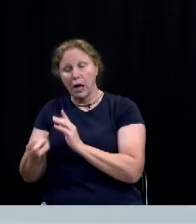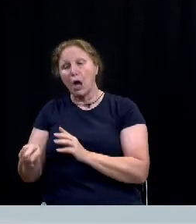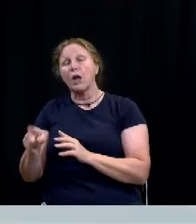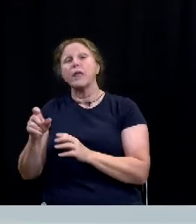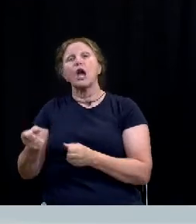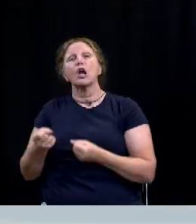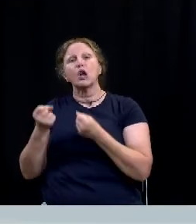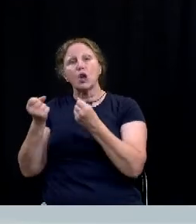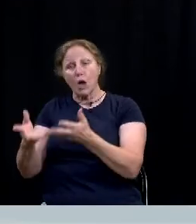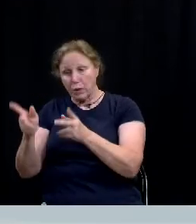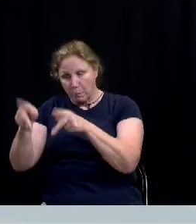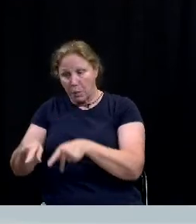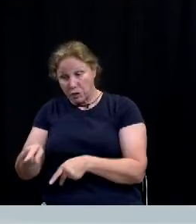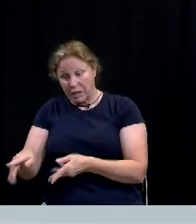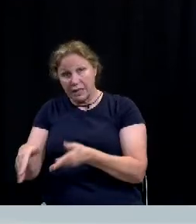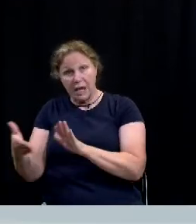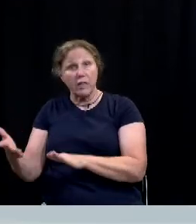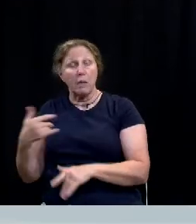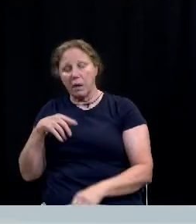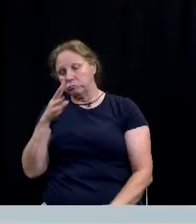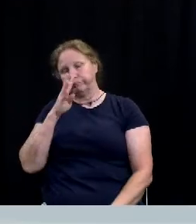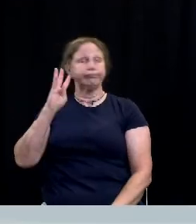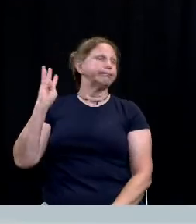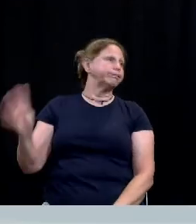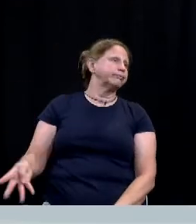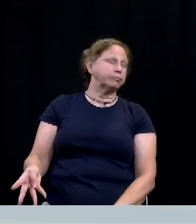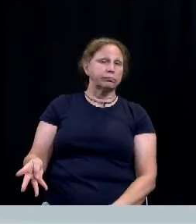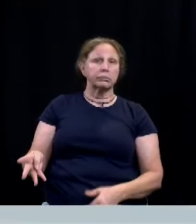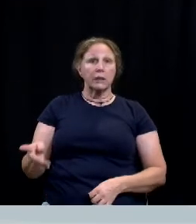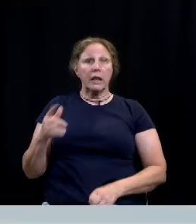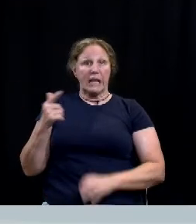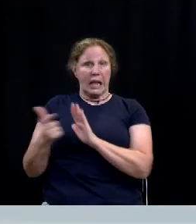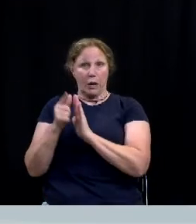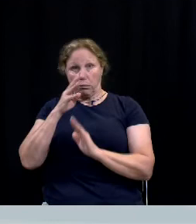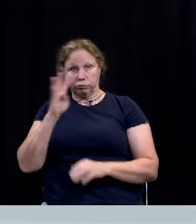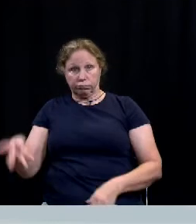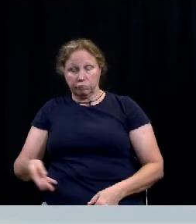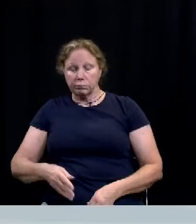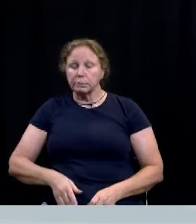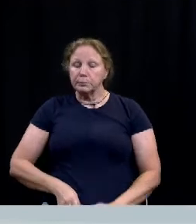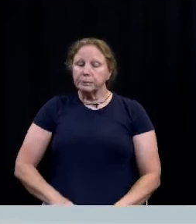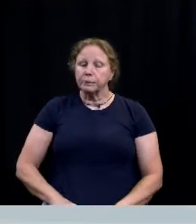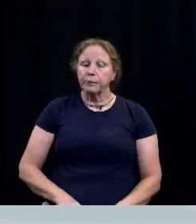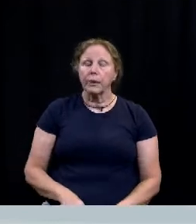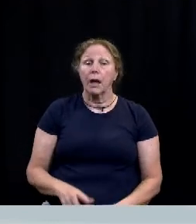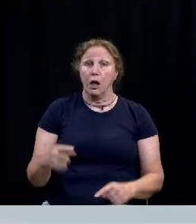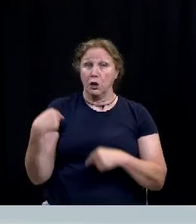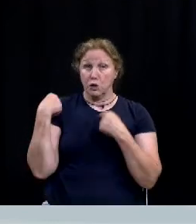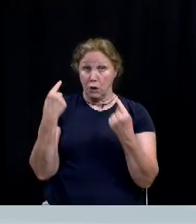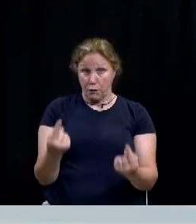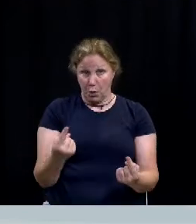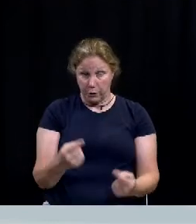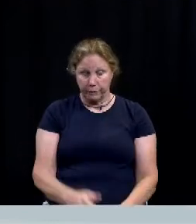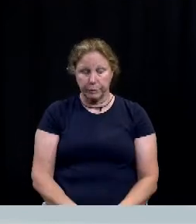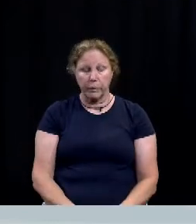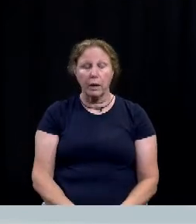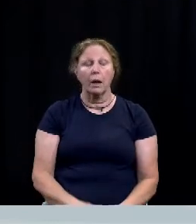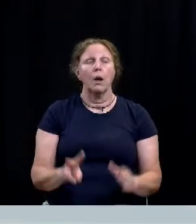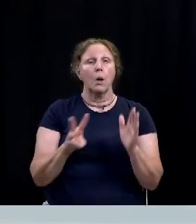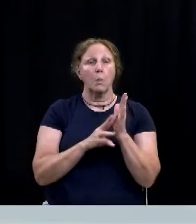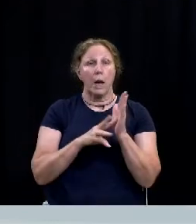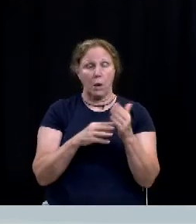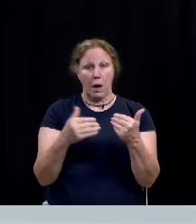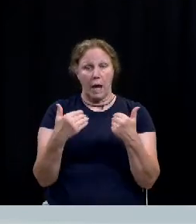an individual's death by criminal negligence so far this year the city of waco has